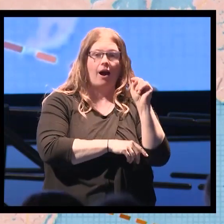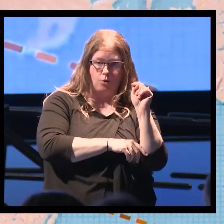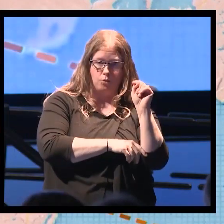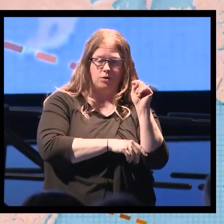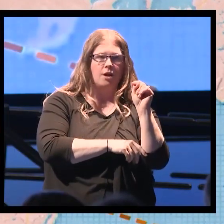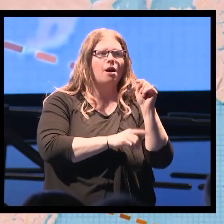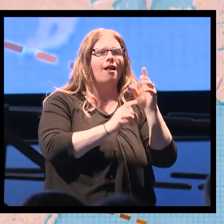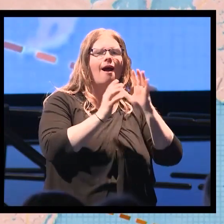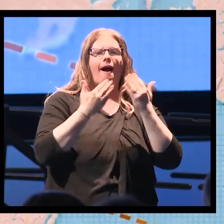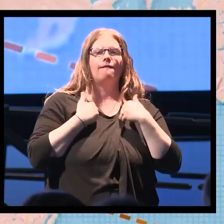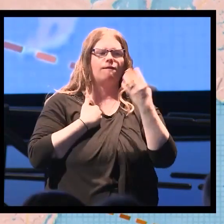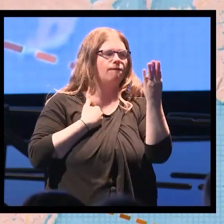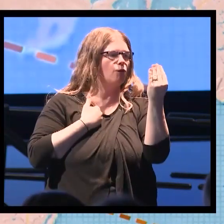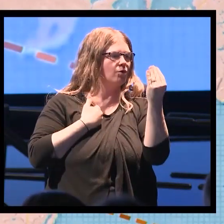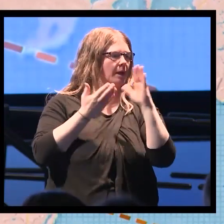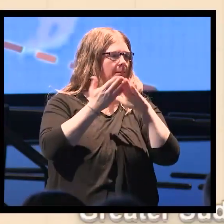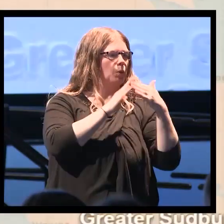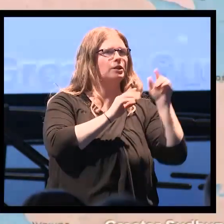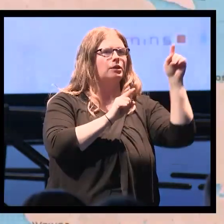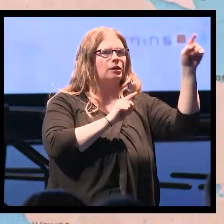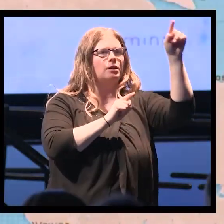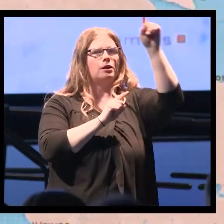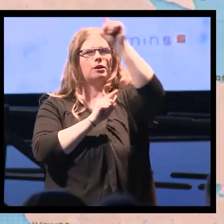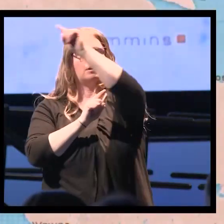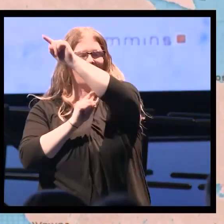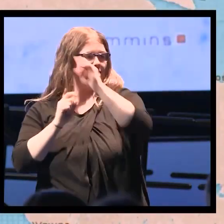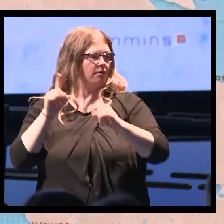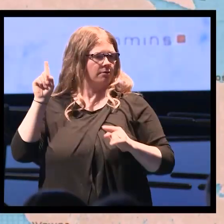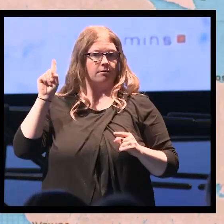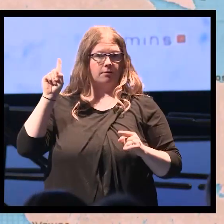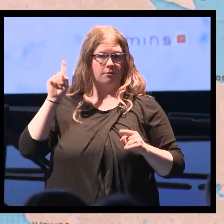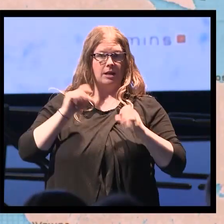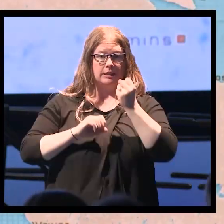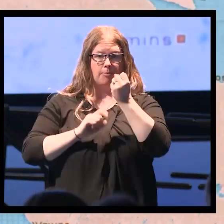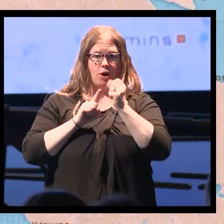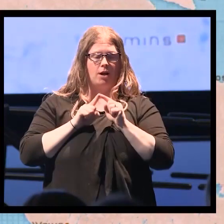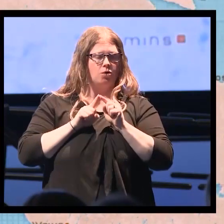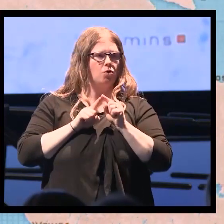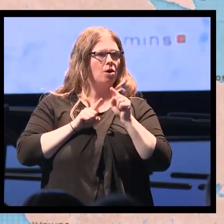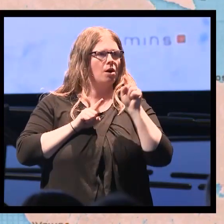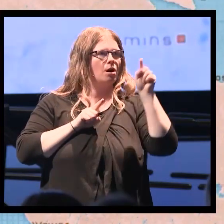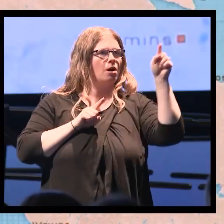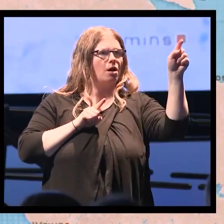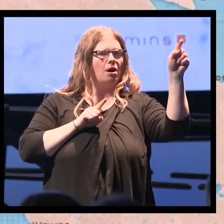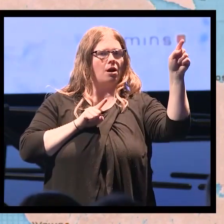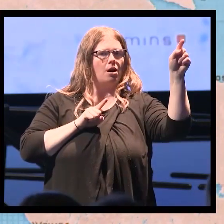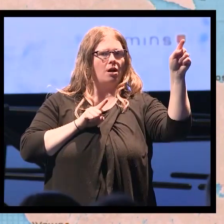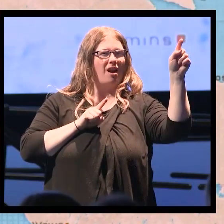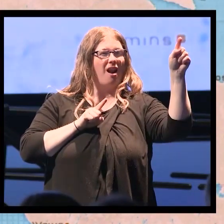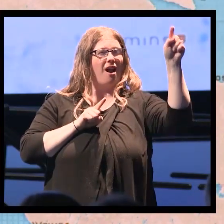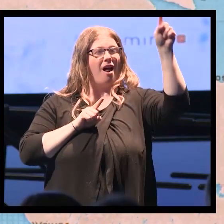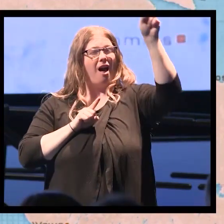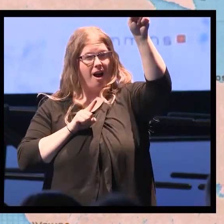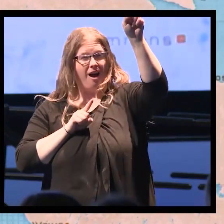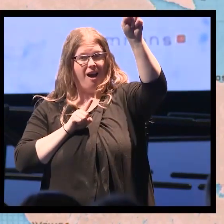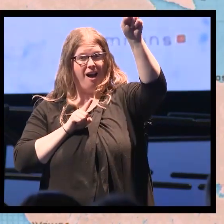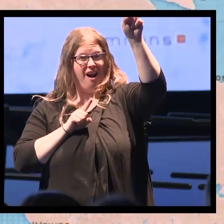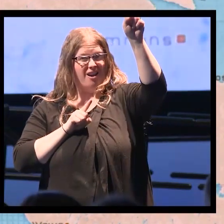So in this case, the map shows where we flew. So we flew from Sudbury through Sioux Lookout up to this tiny community.